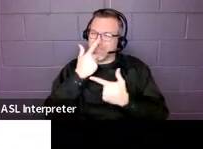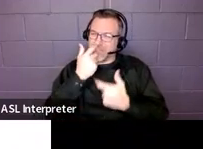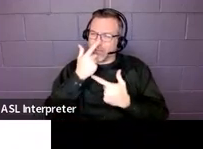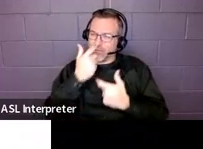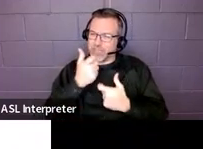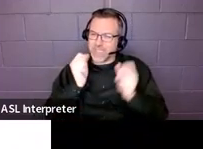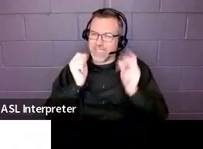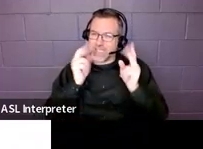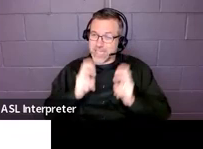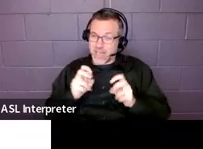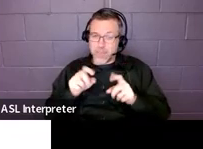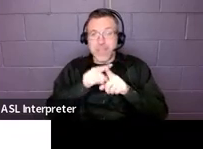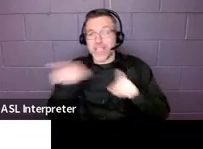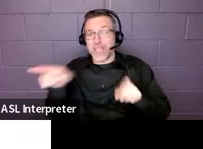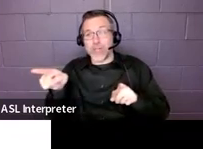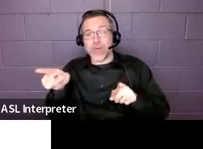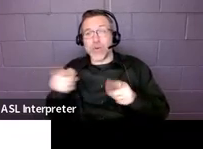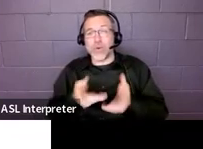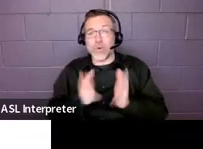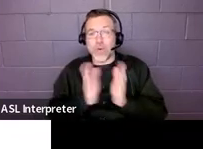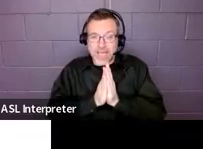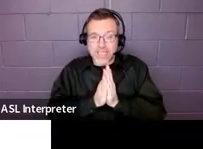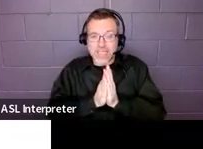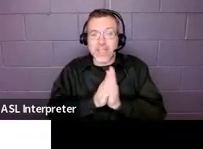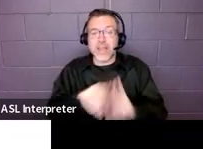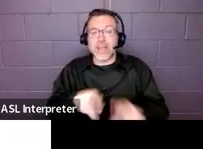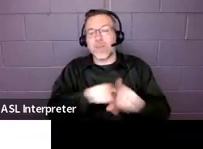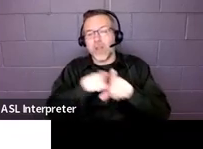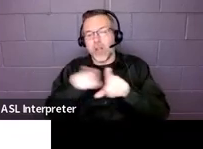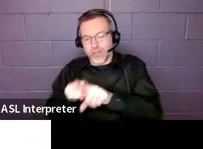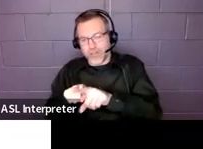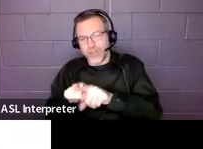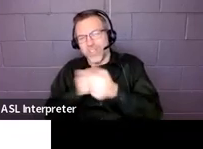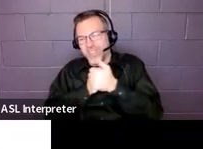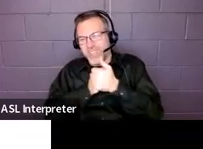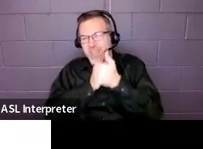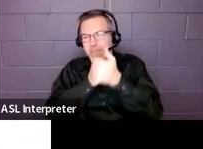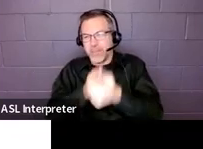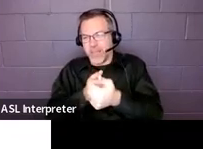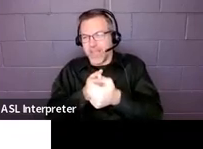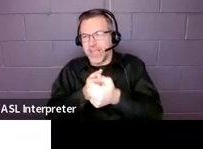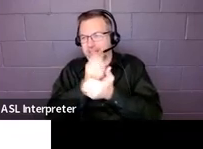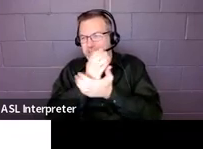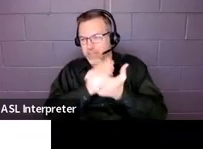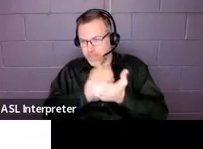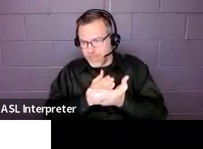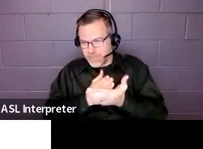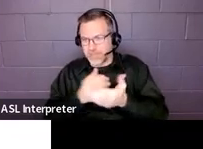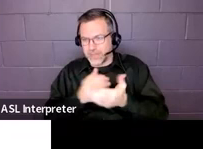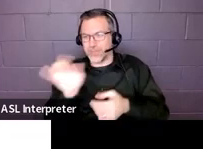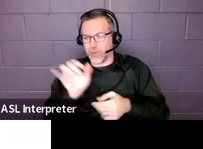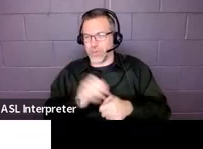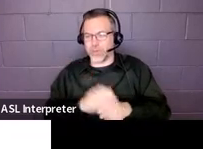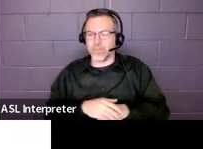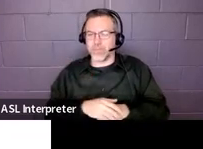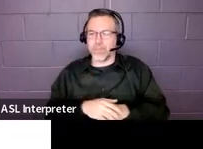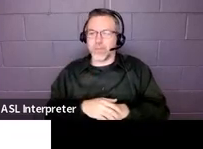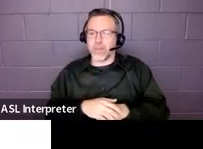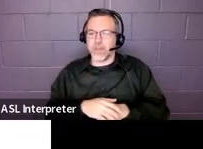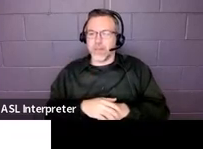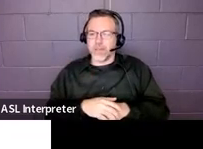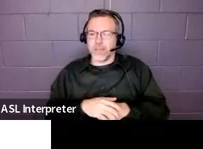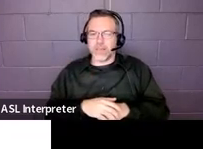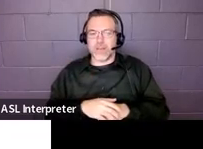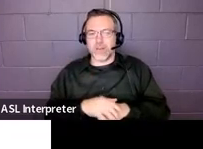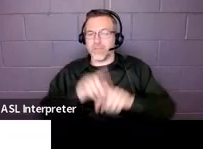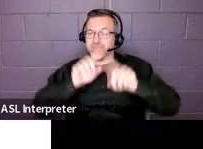guys have requested that we do, but also the compliance pieces that that we as a team look for as well. So it's a